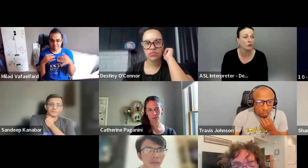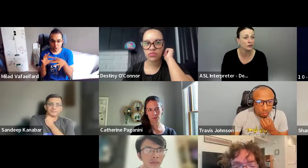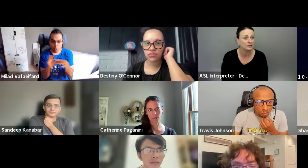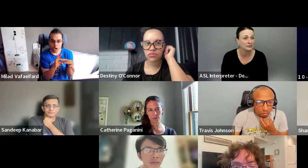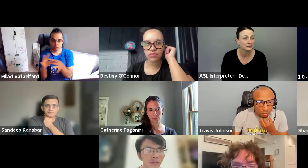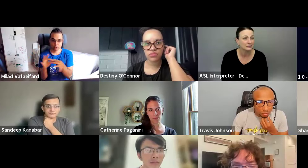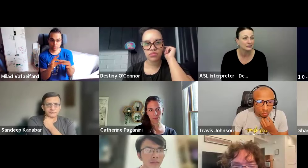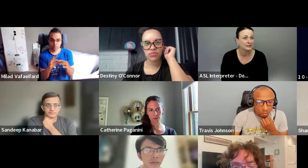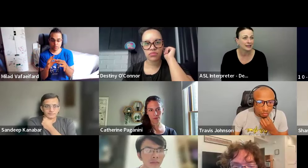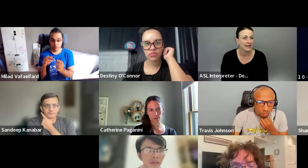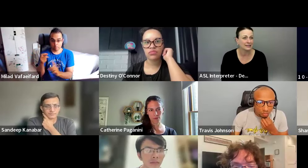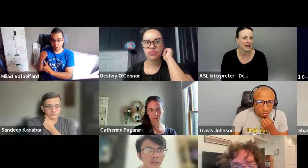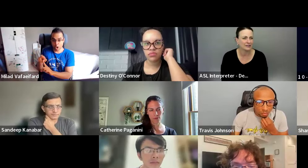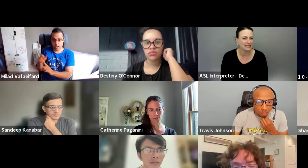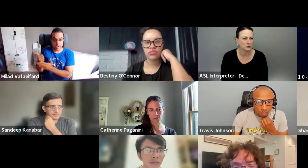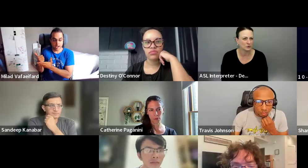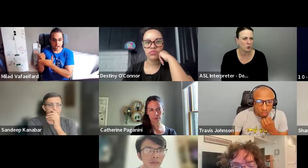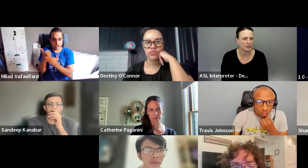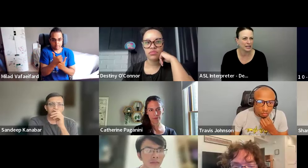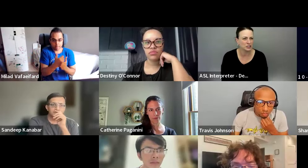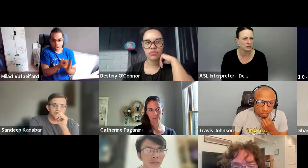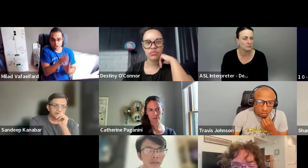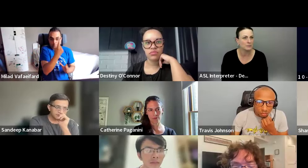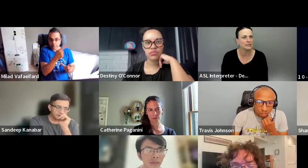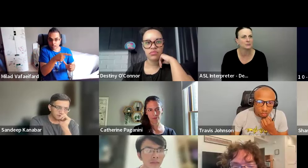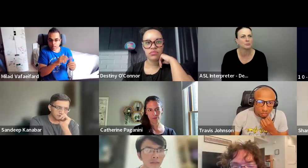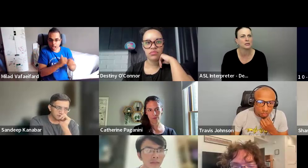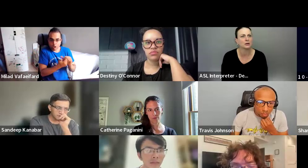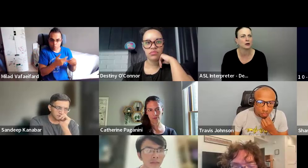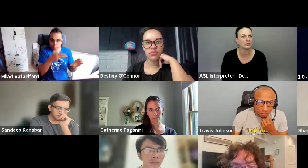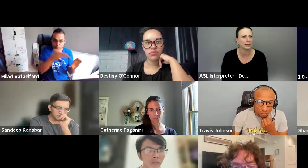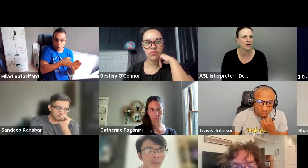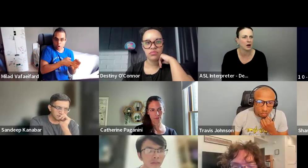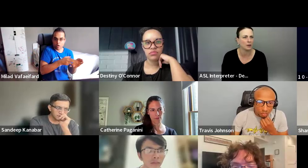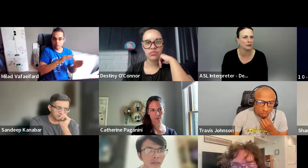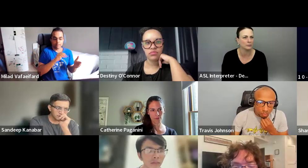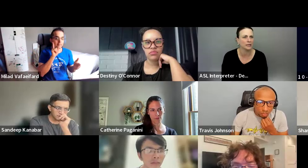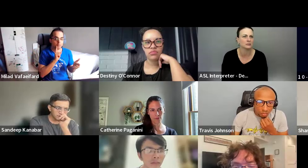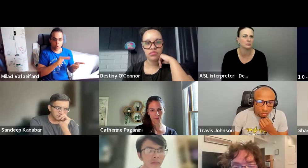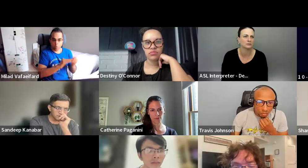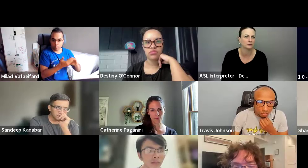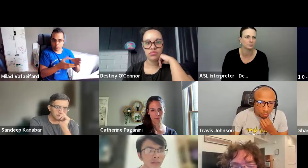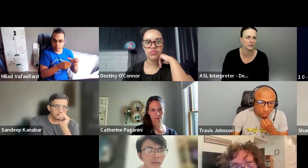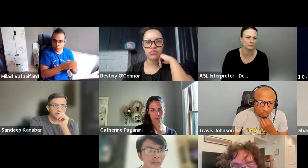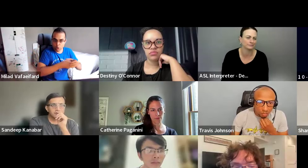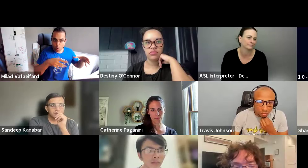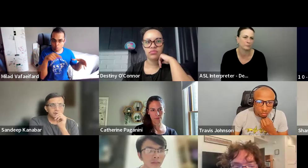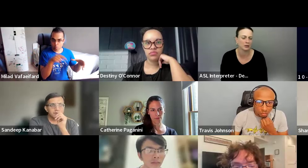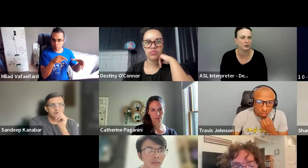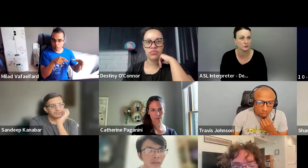itself and having that sort of coordination because PR can help eliminate some of the